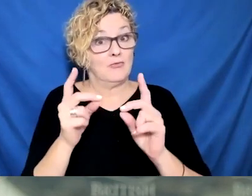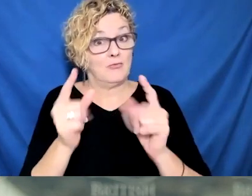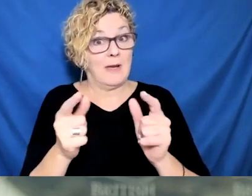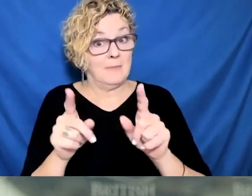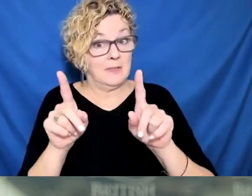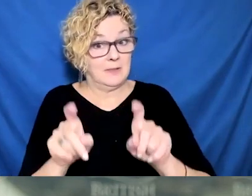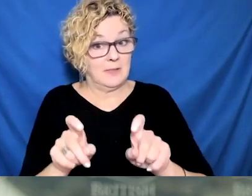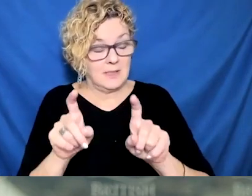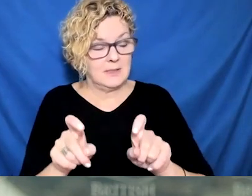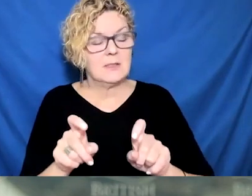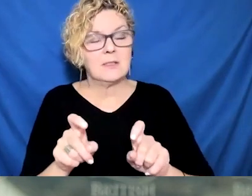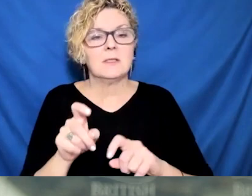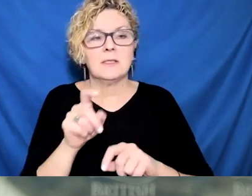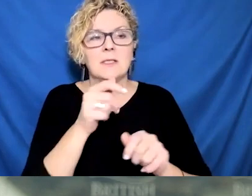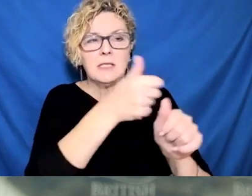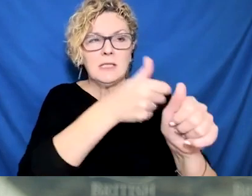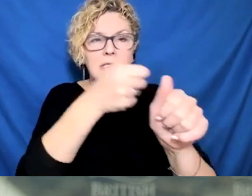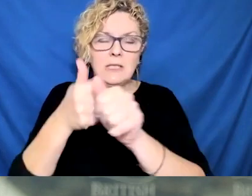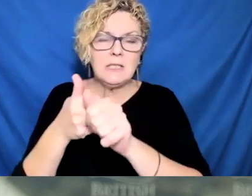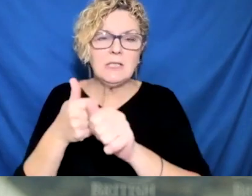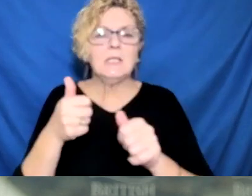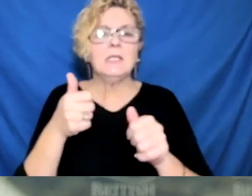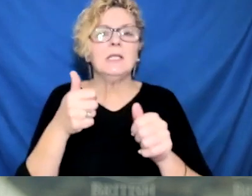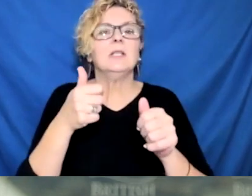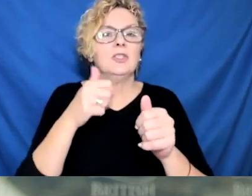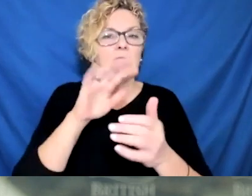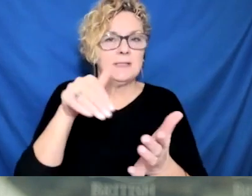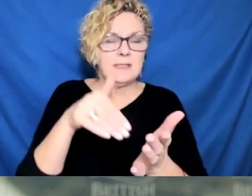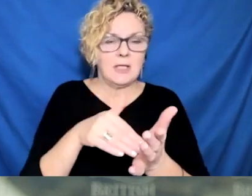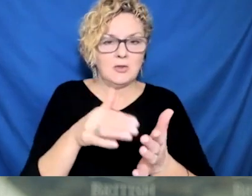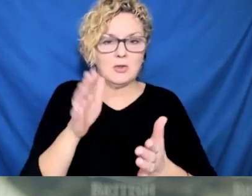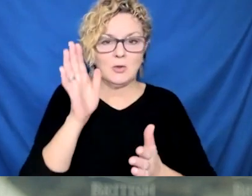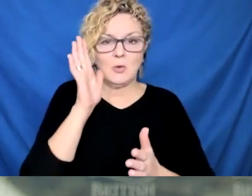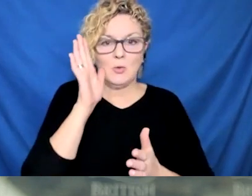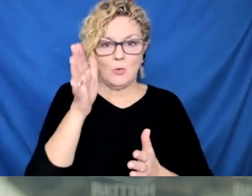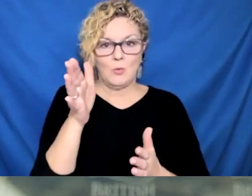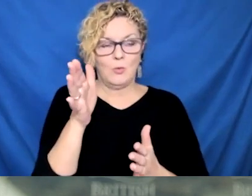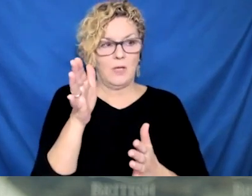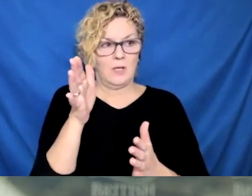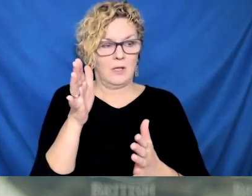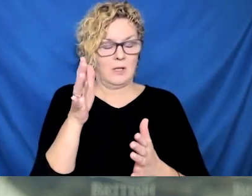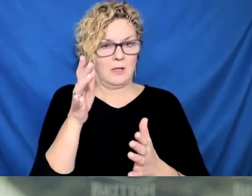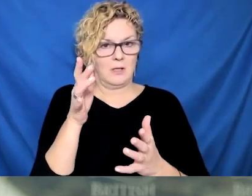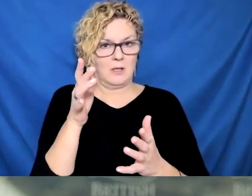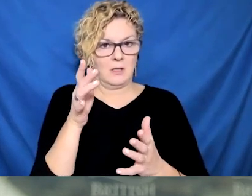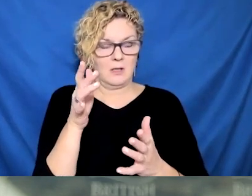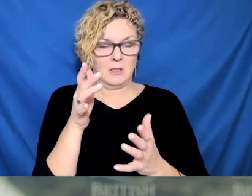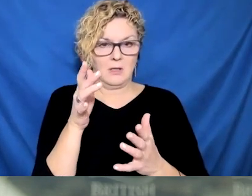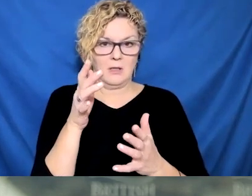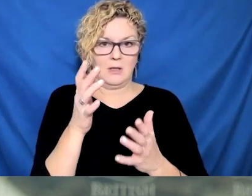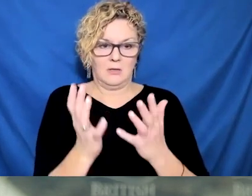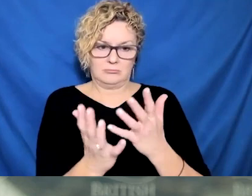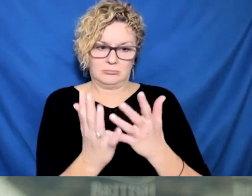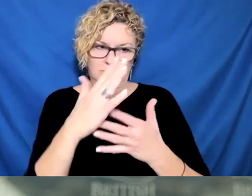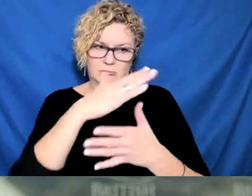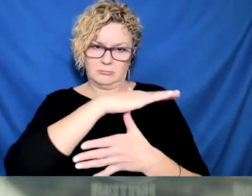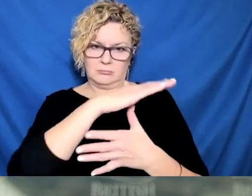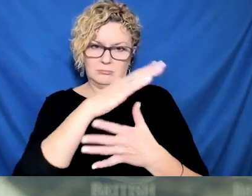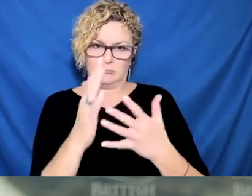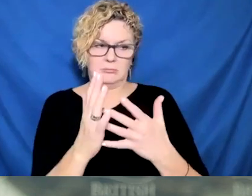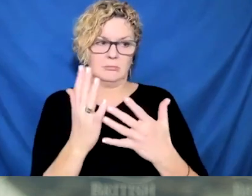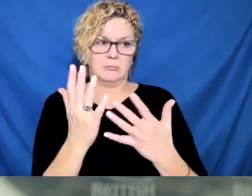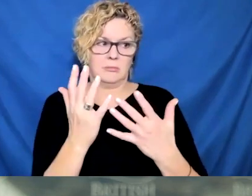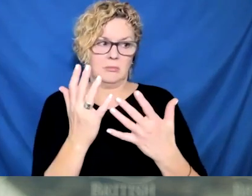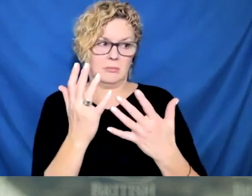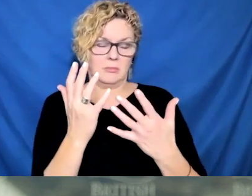support visitations and to support keeping their workers safe and keeping their residents safe. The challenge in long-term care, and you see it from